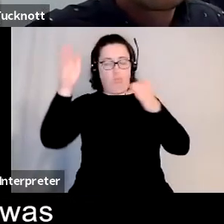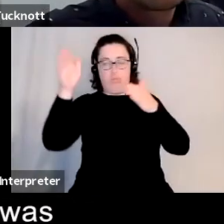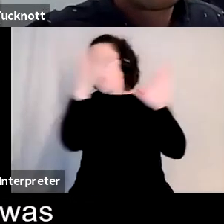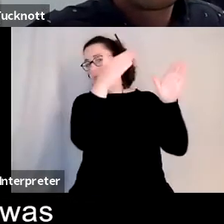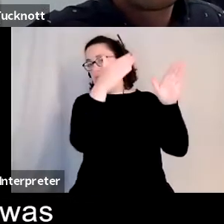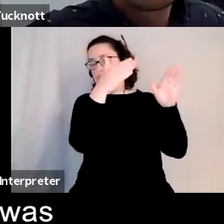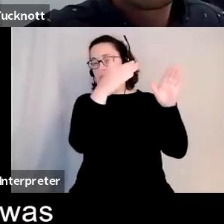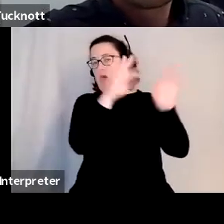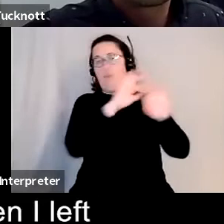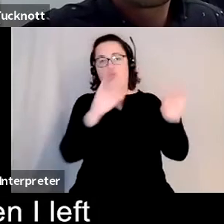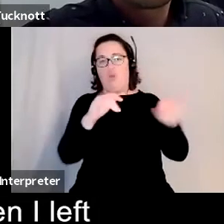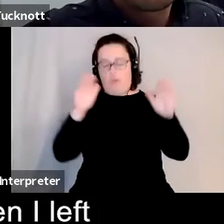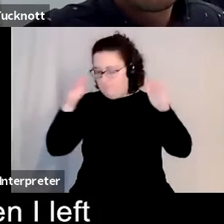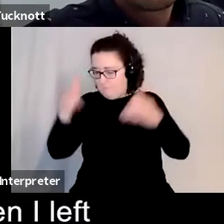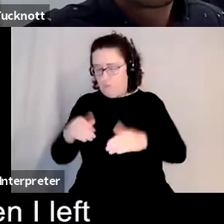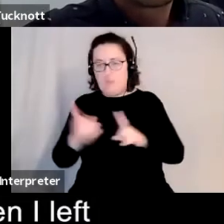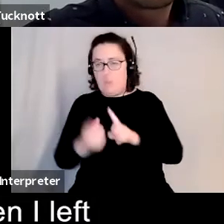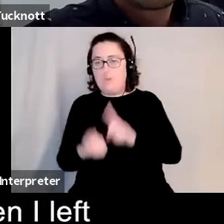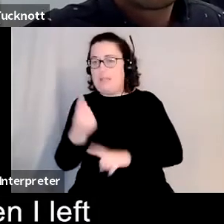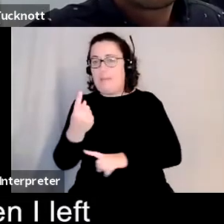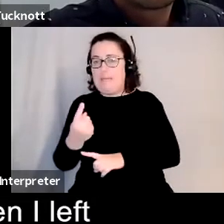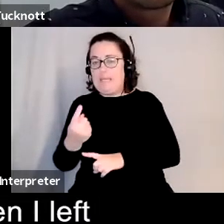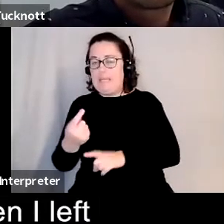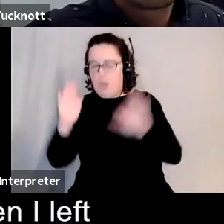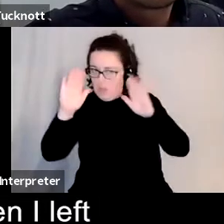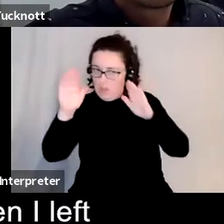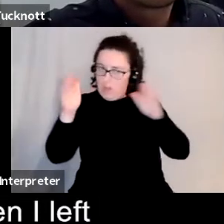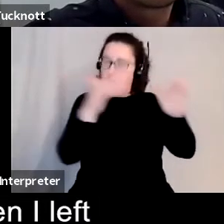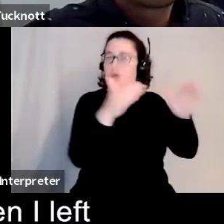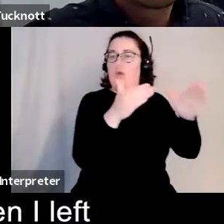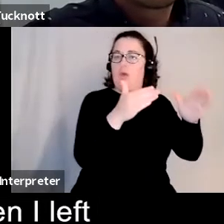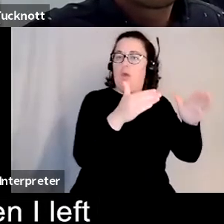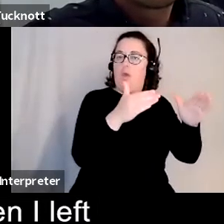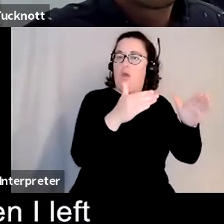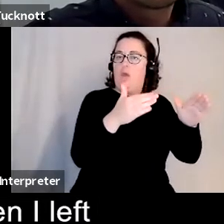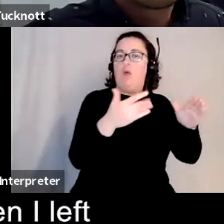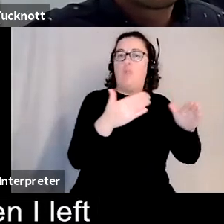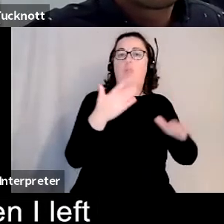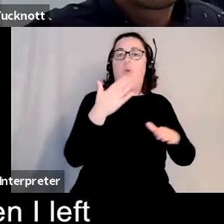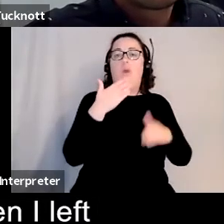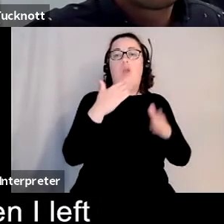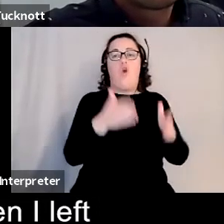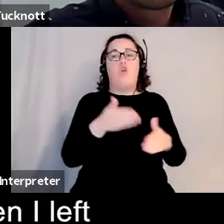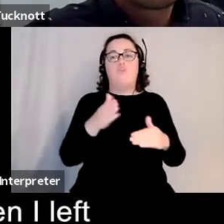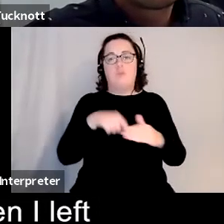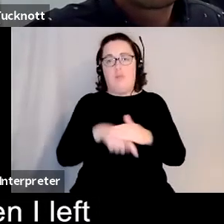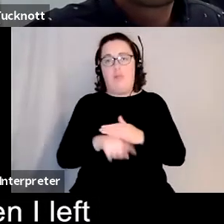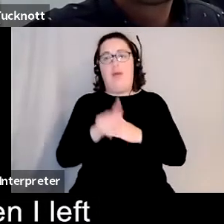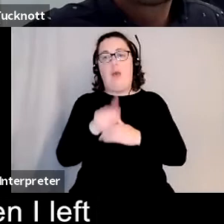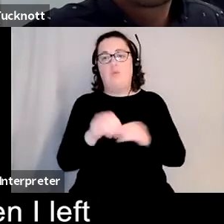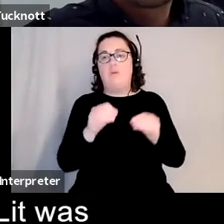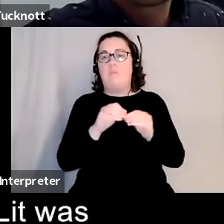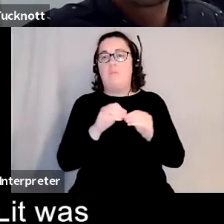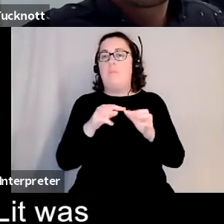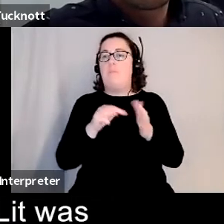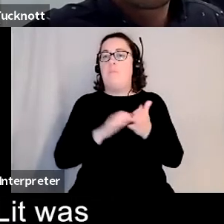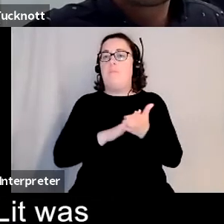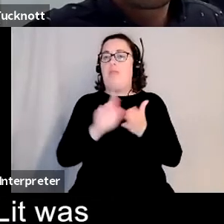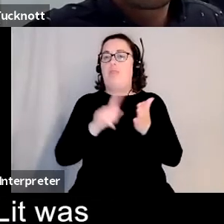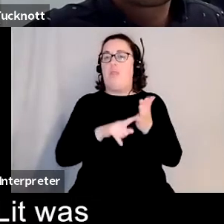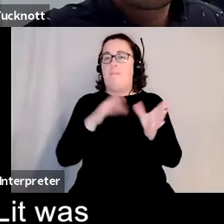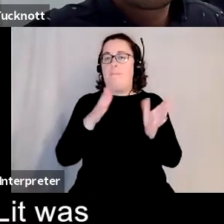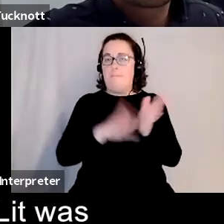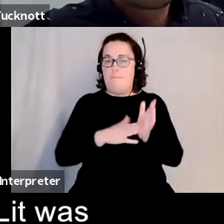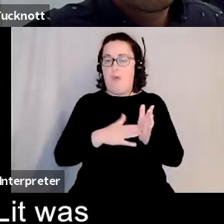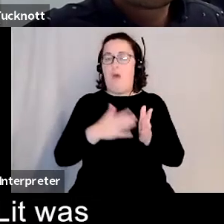the horror that was going on and then obviously when i left best and part of my recovery plan was to engage with